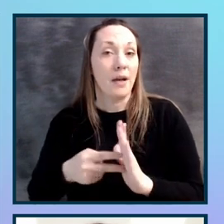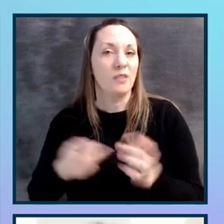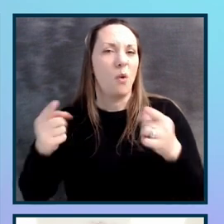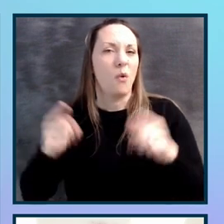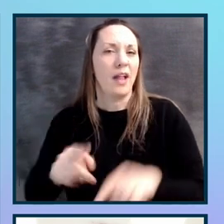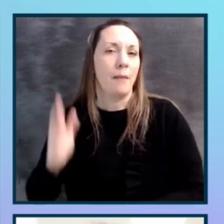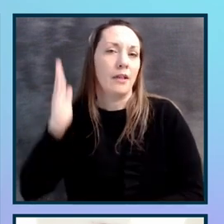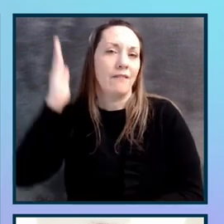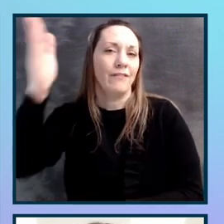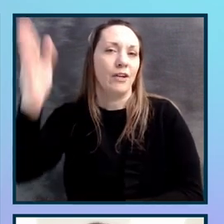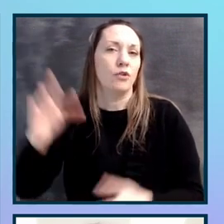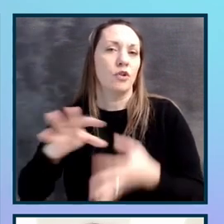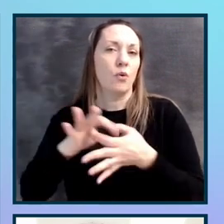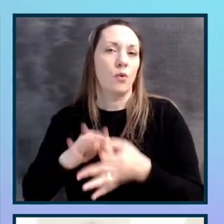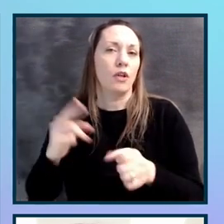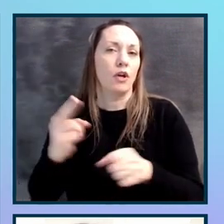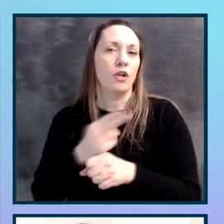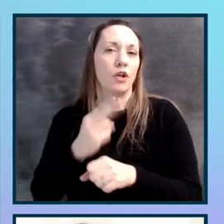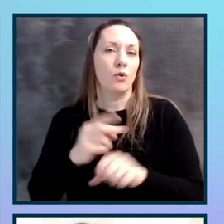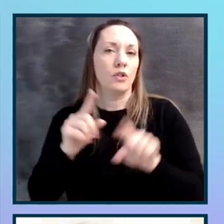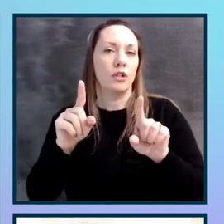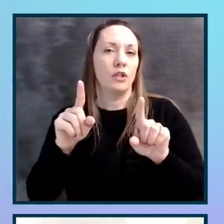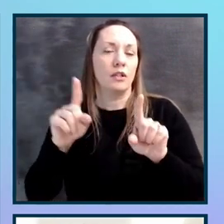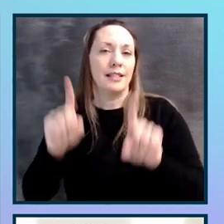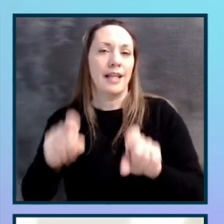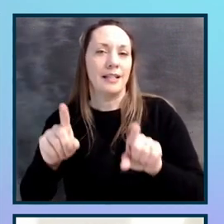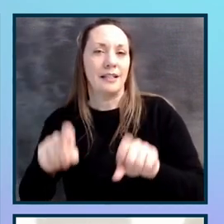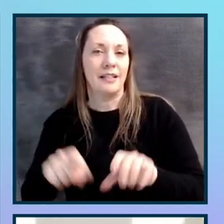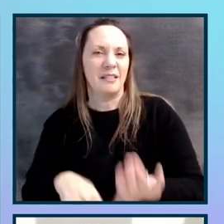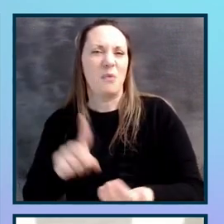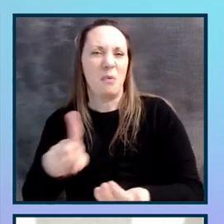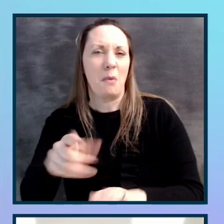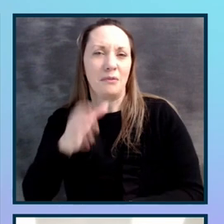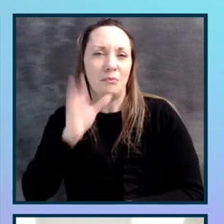testing. I'm just going to have a sip of my water. Thank you.